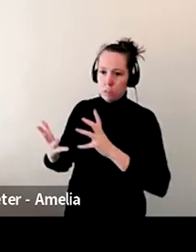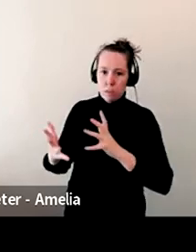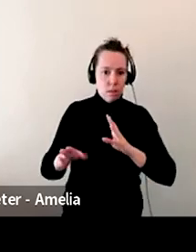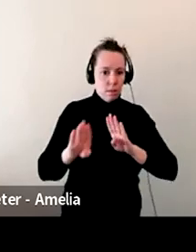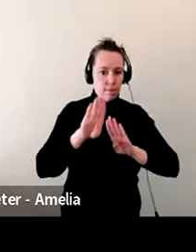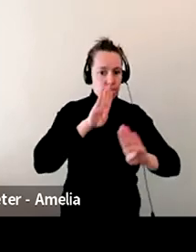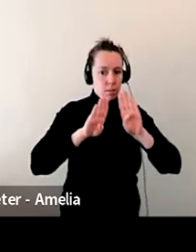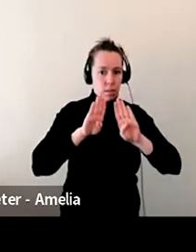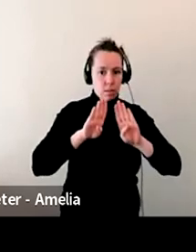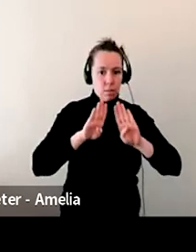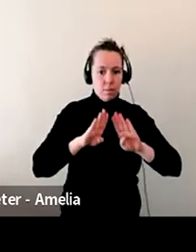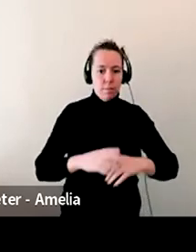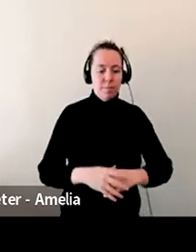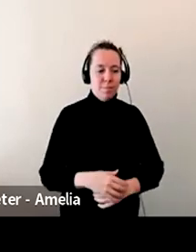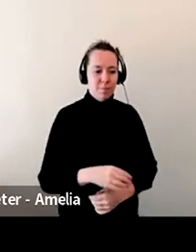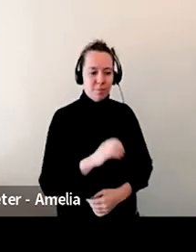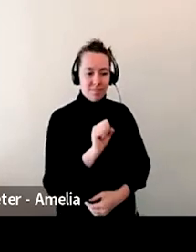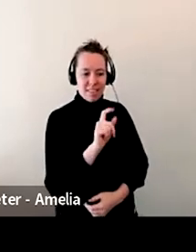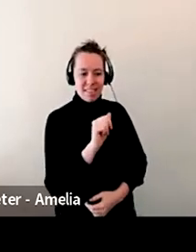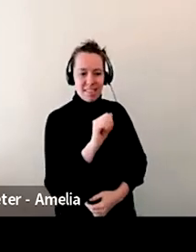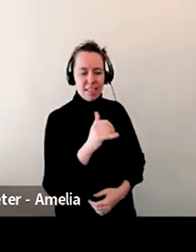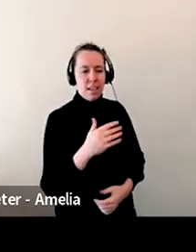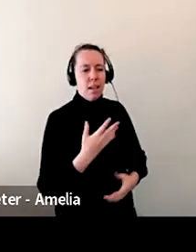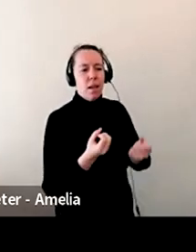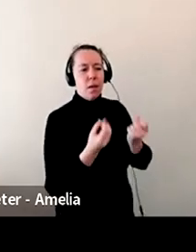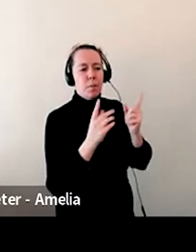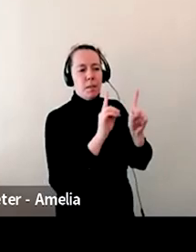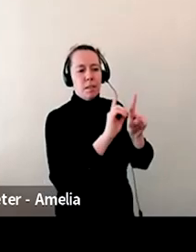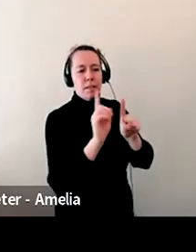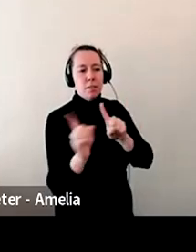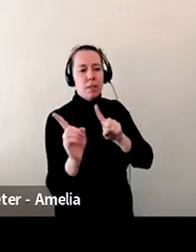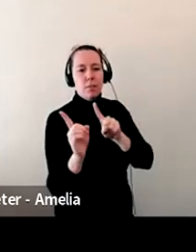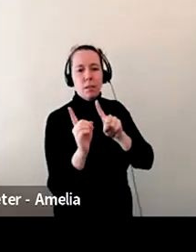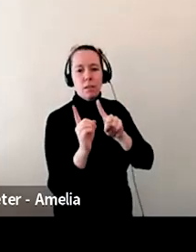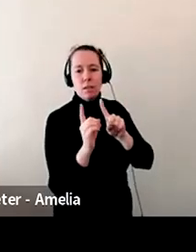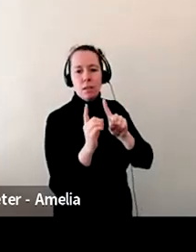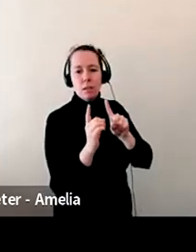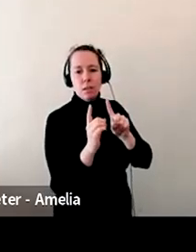just out of curiosity, Lori, how many different distributors do you typically like?